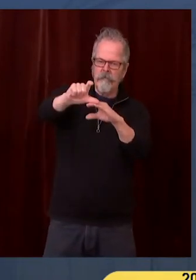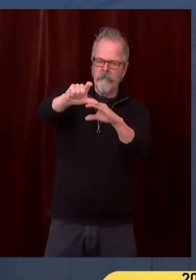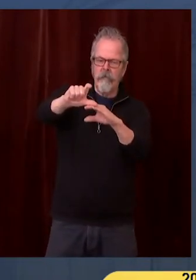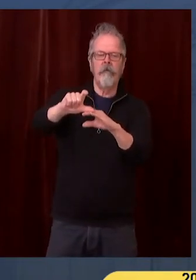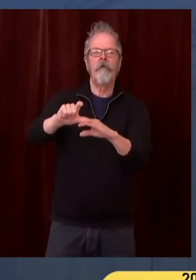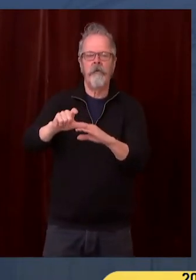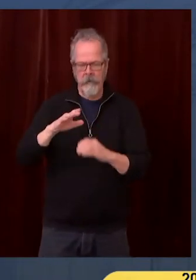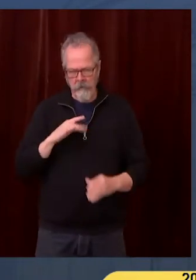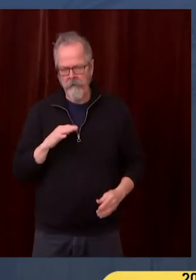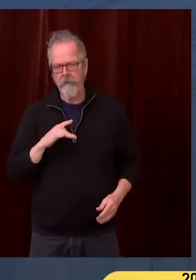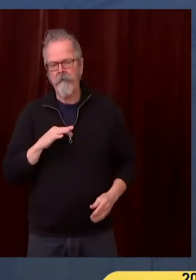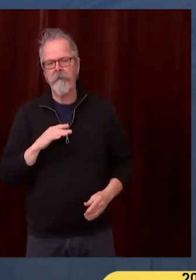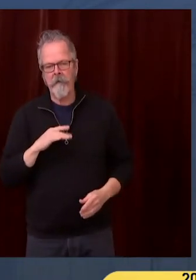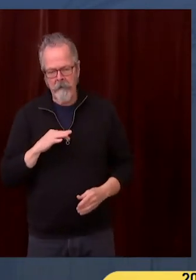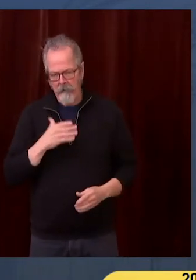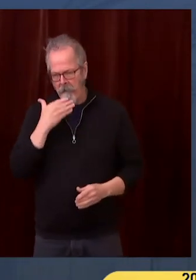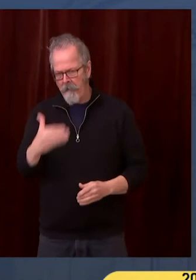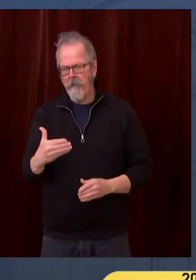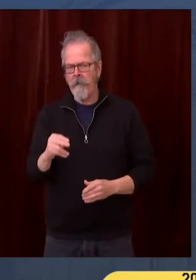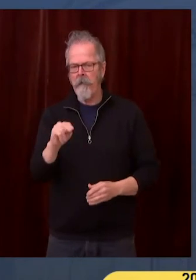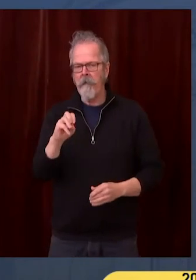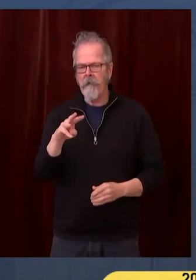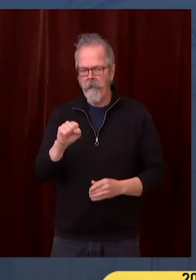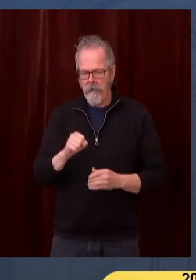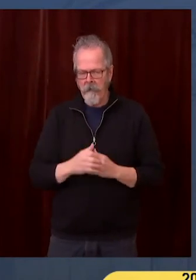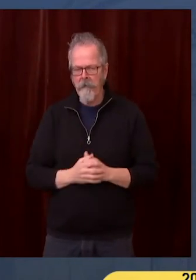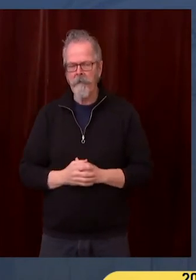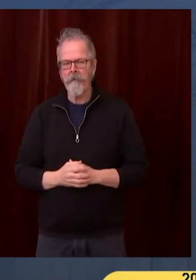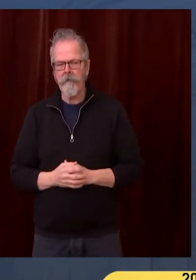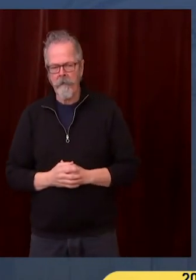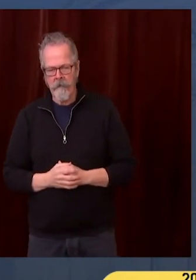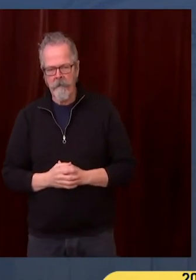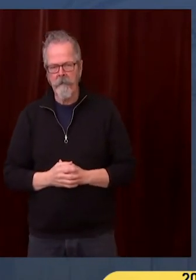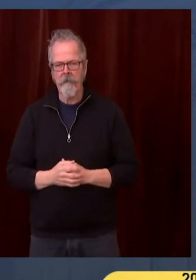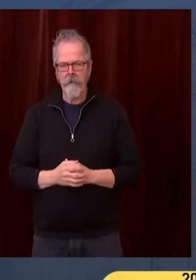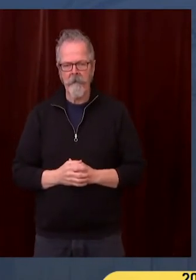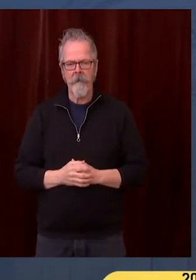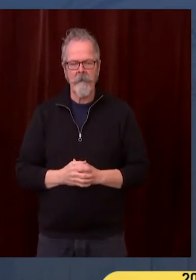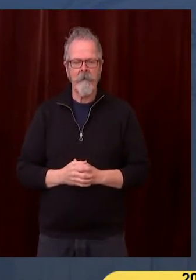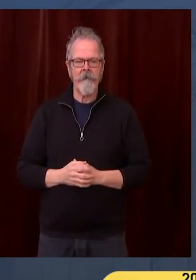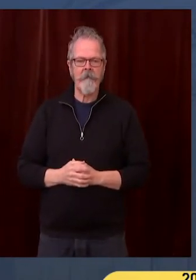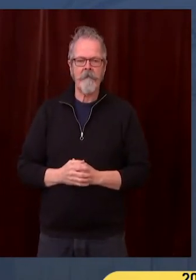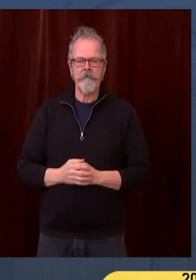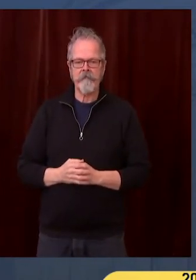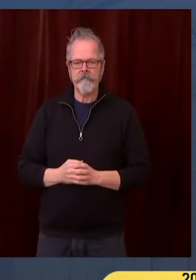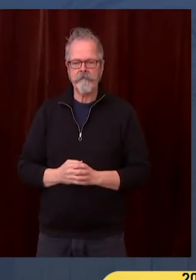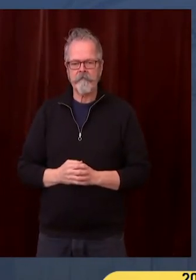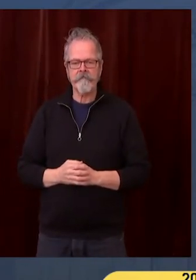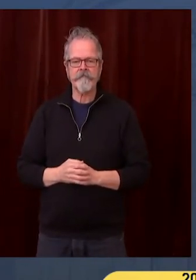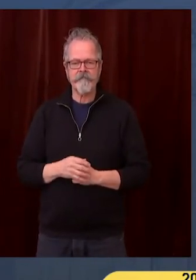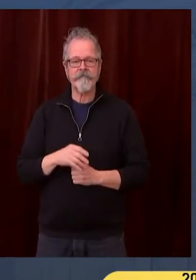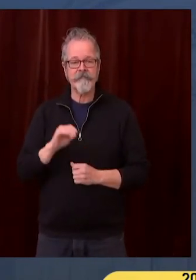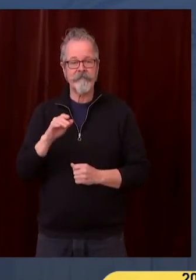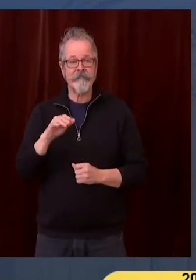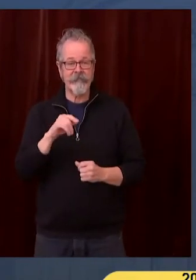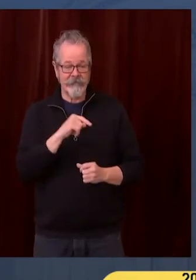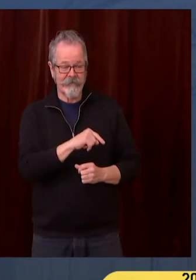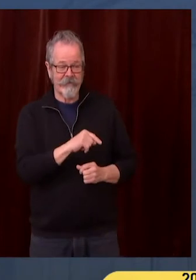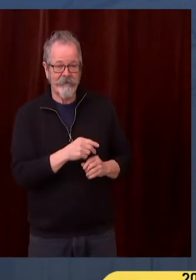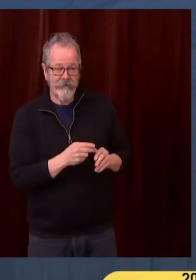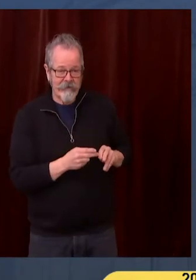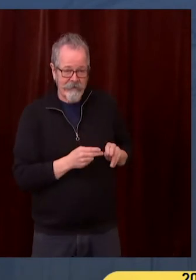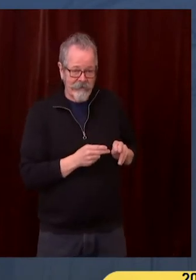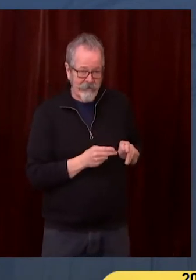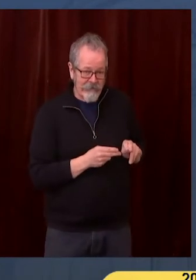show you how far we've gone just the last few days, let me just show you this chart here, which shows over the last